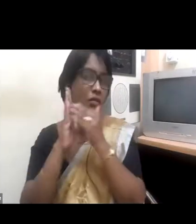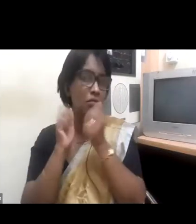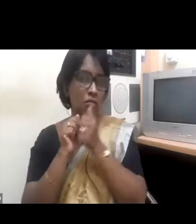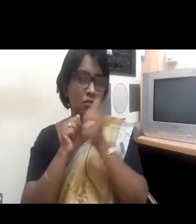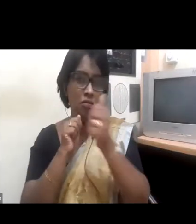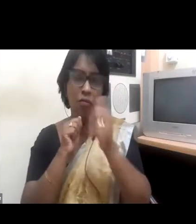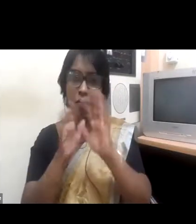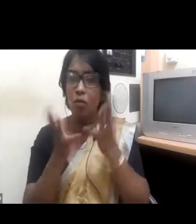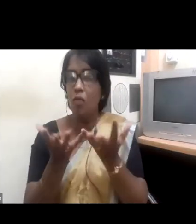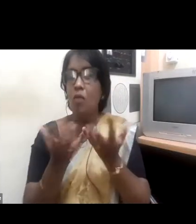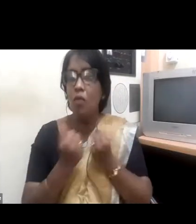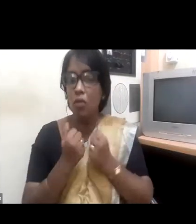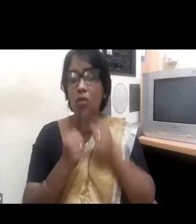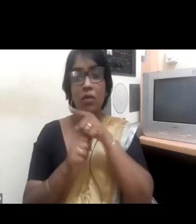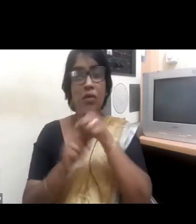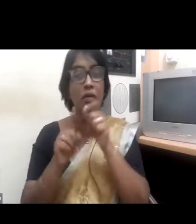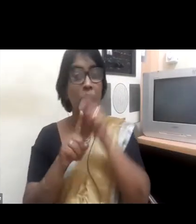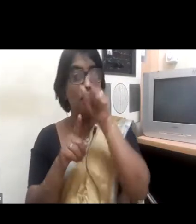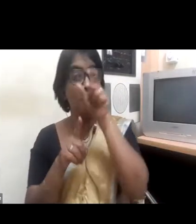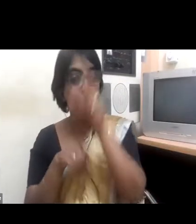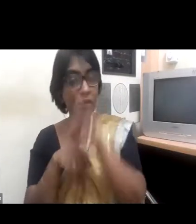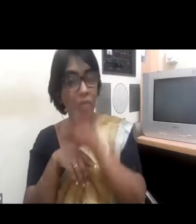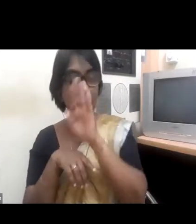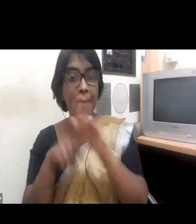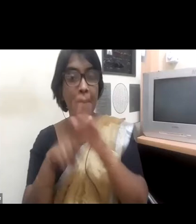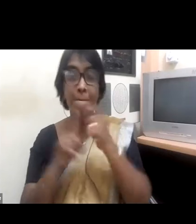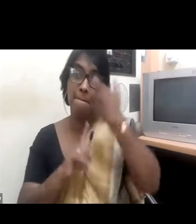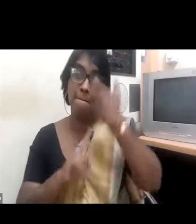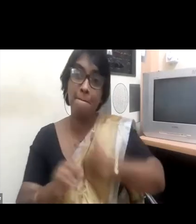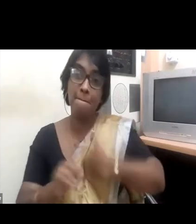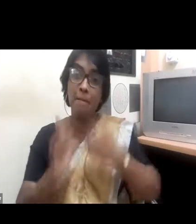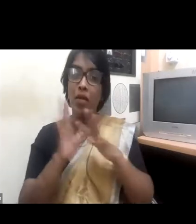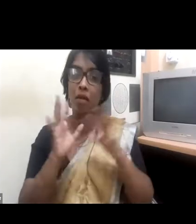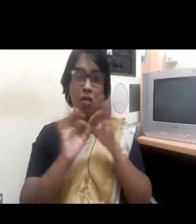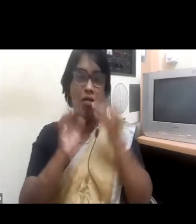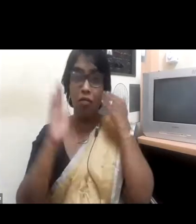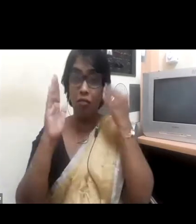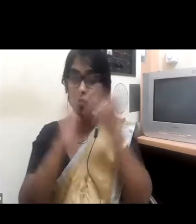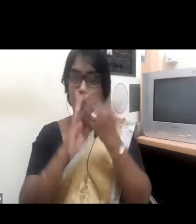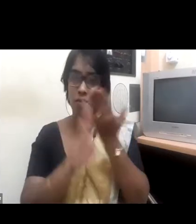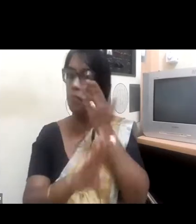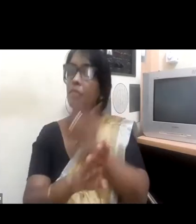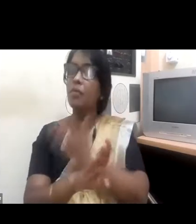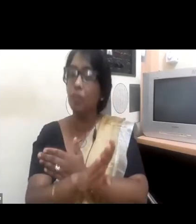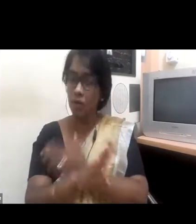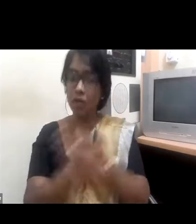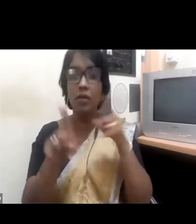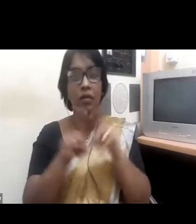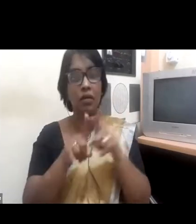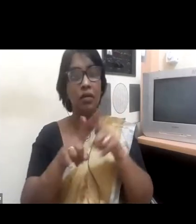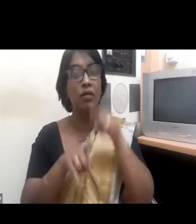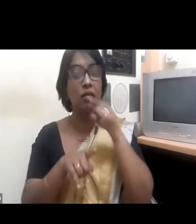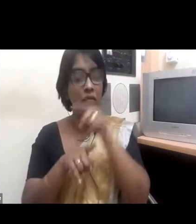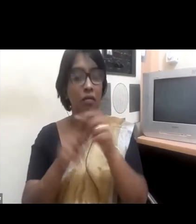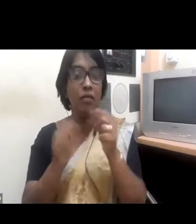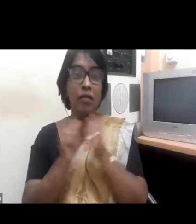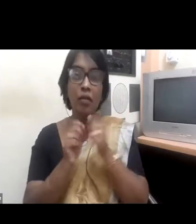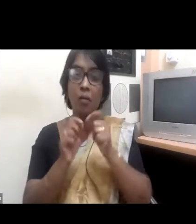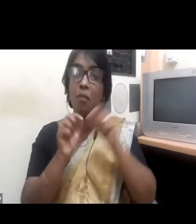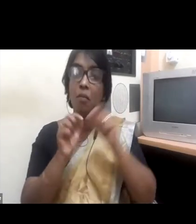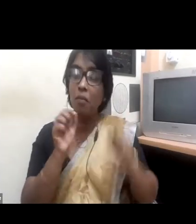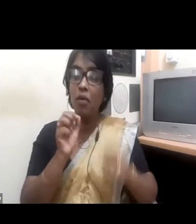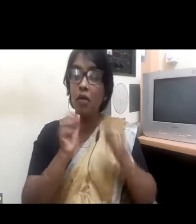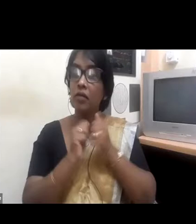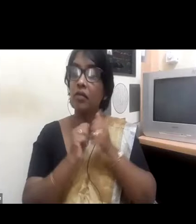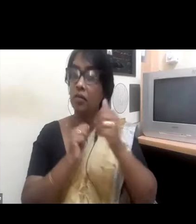objective. So when you progress to board positions, I think it's extremely important that you need